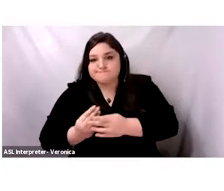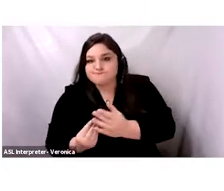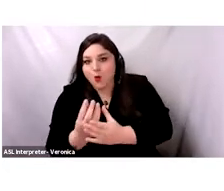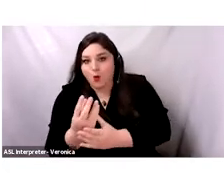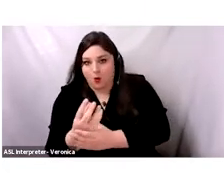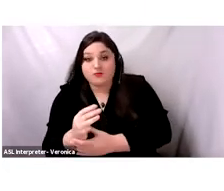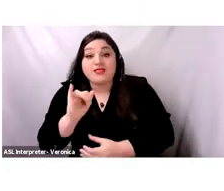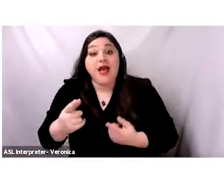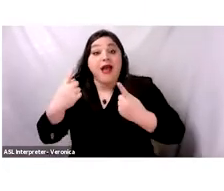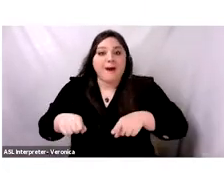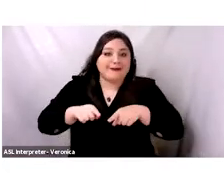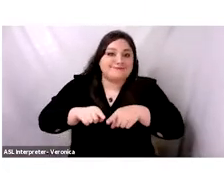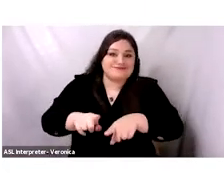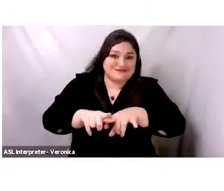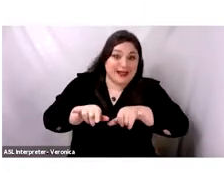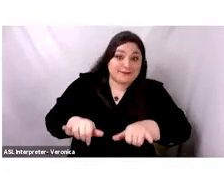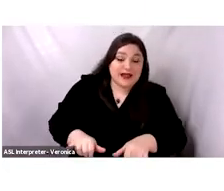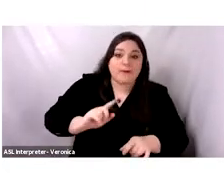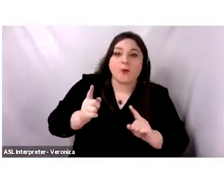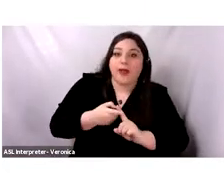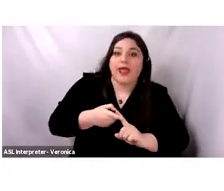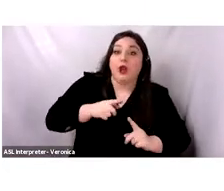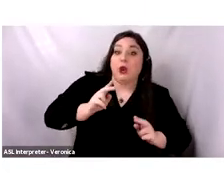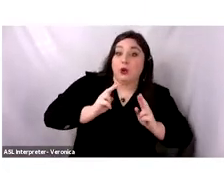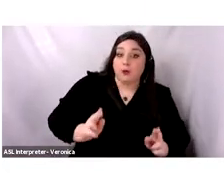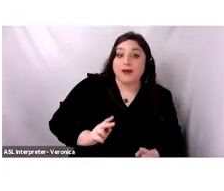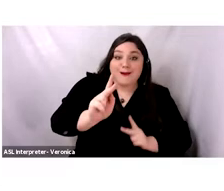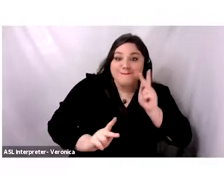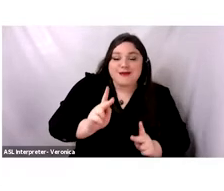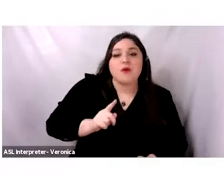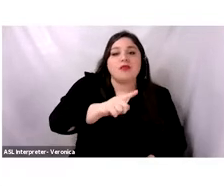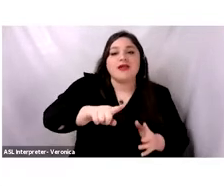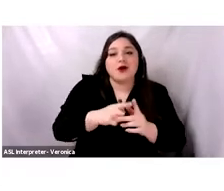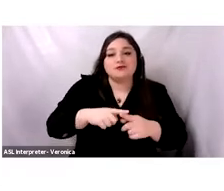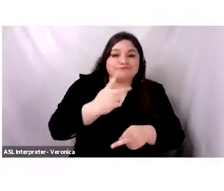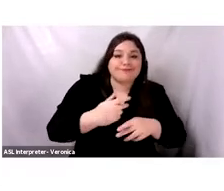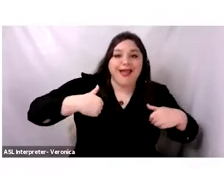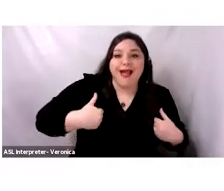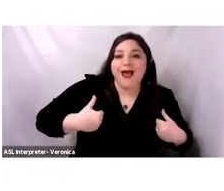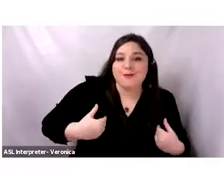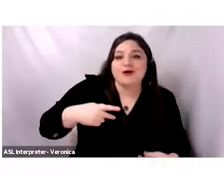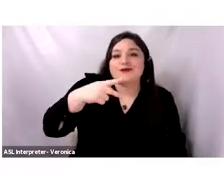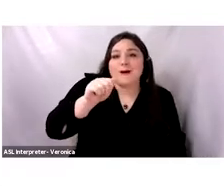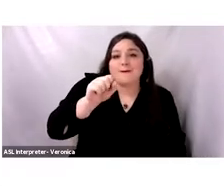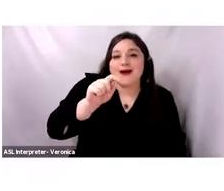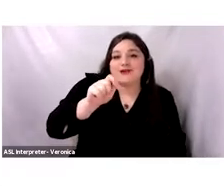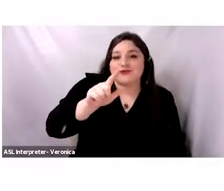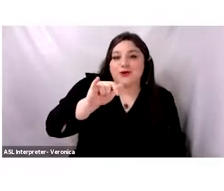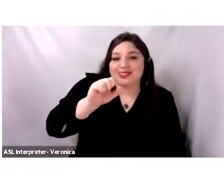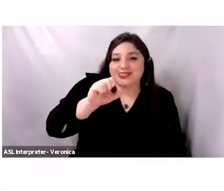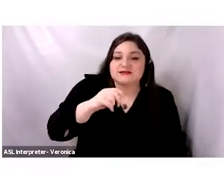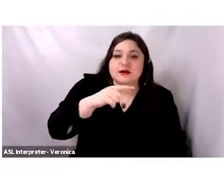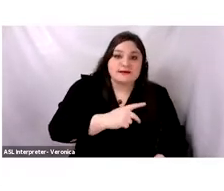at the same time, a period where humans developed pastoralism, because they domesticated wild